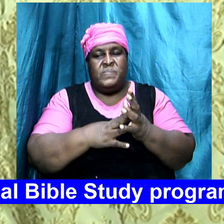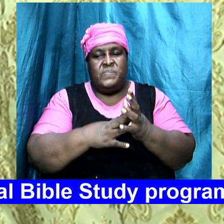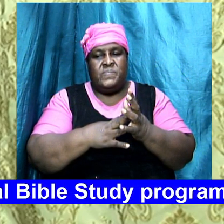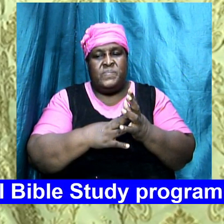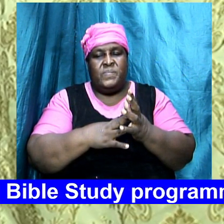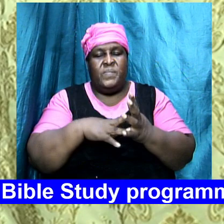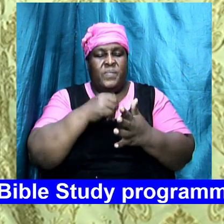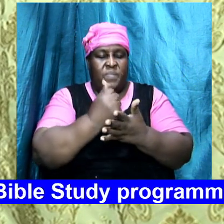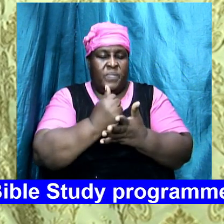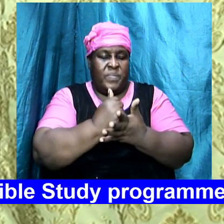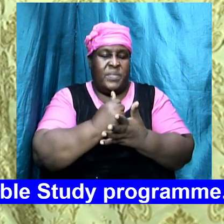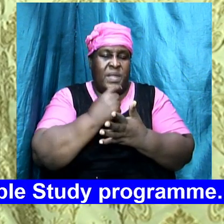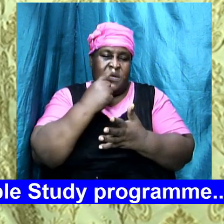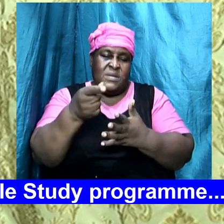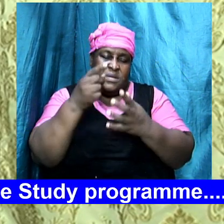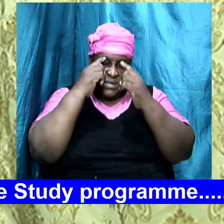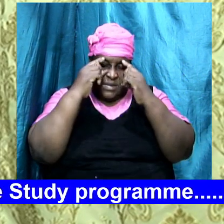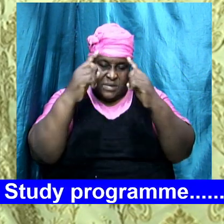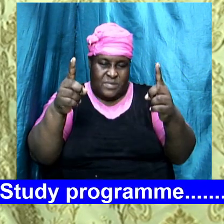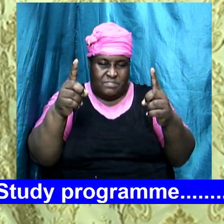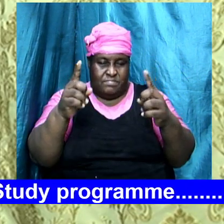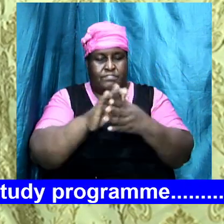amen so we said that doctrine